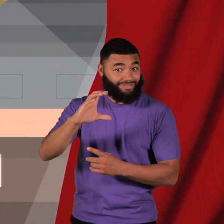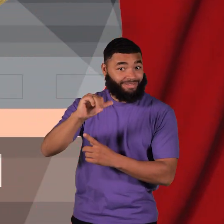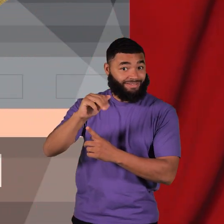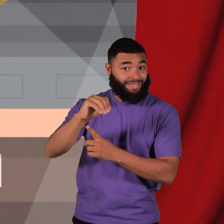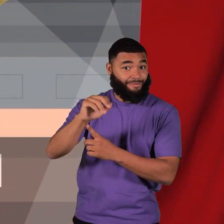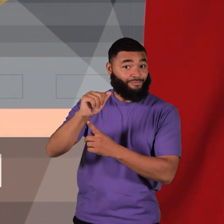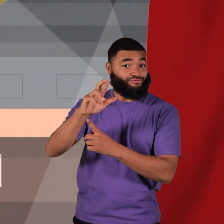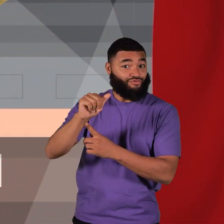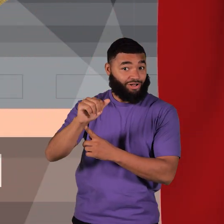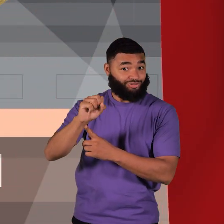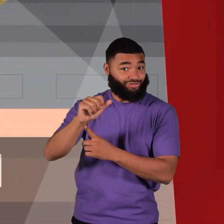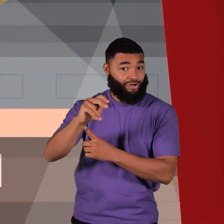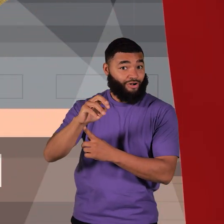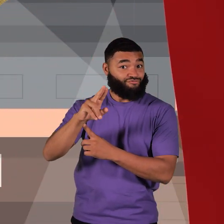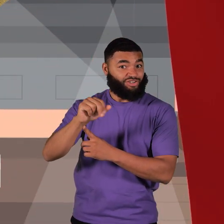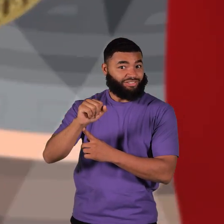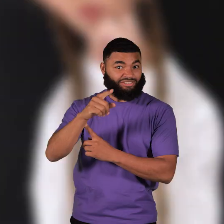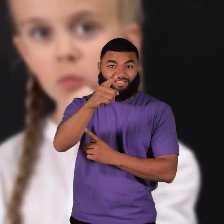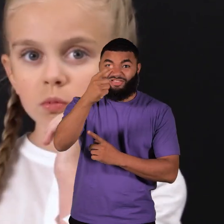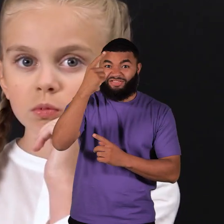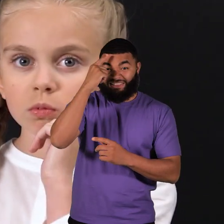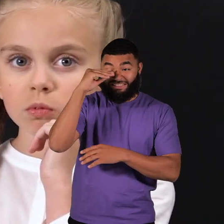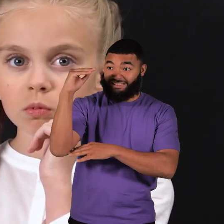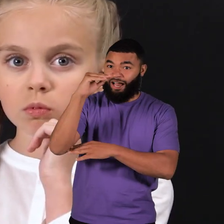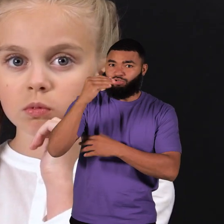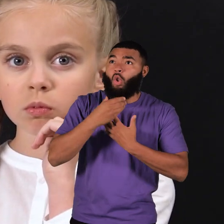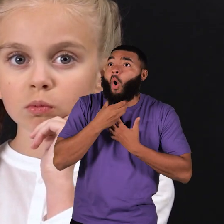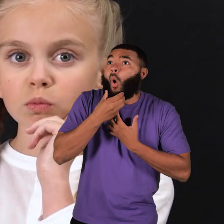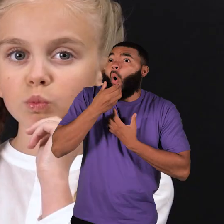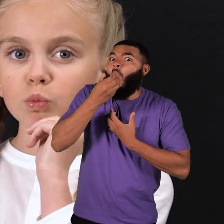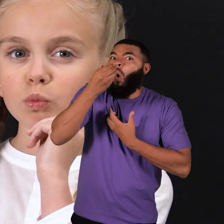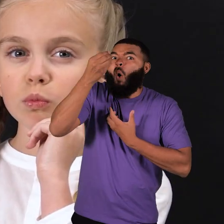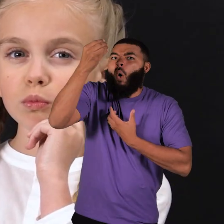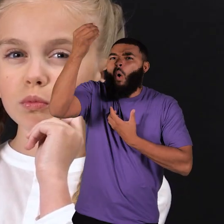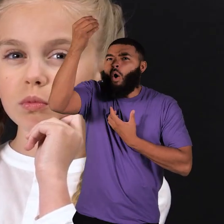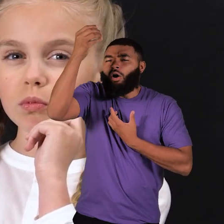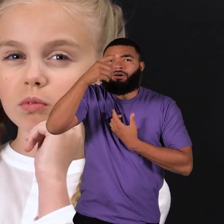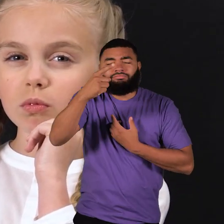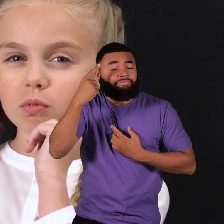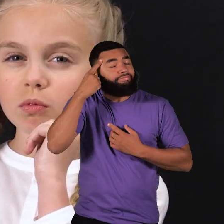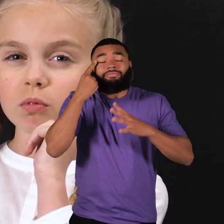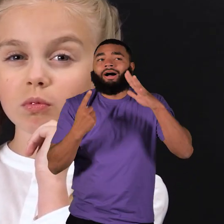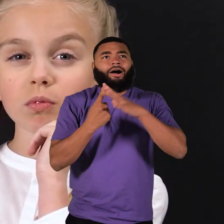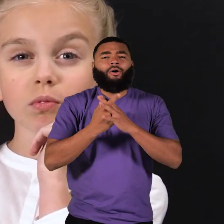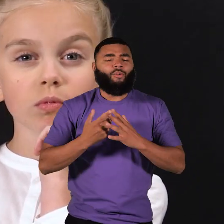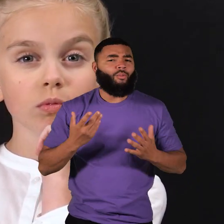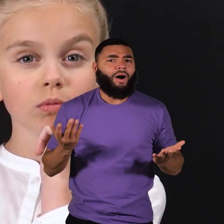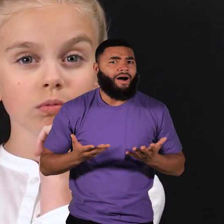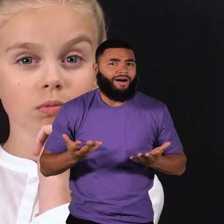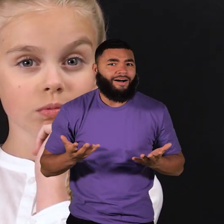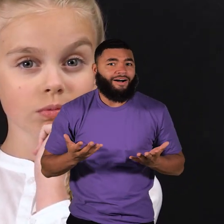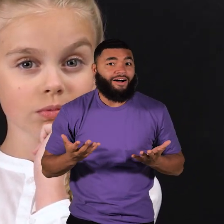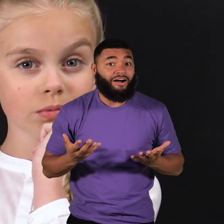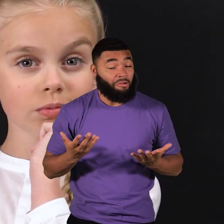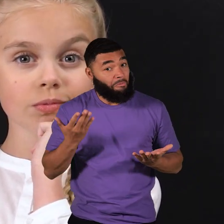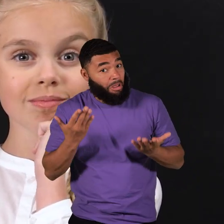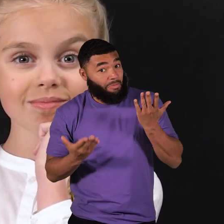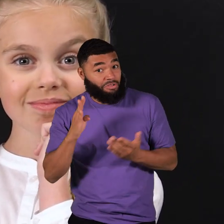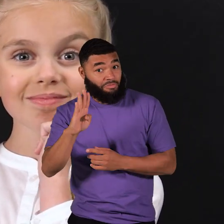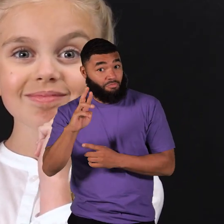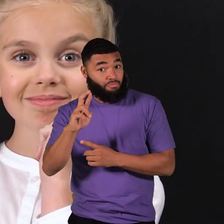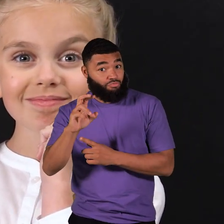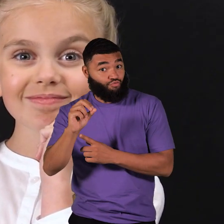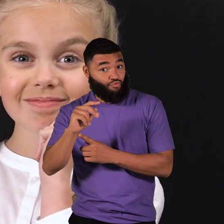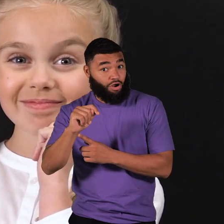be. Camarasaurus When you think of long-necked dinosaurs, what's the first one that comes to mind?